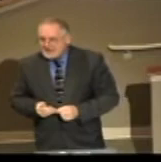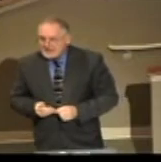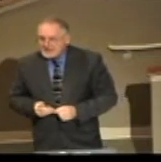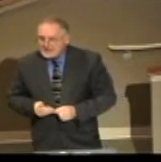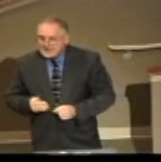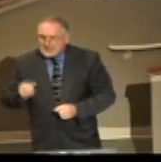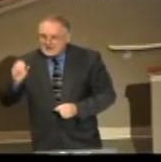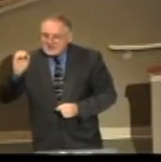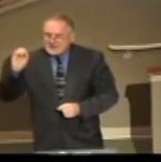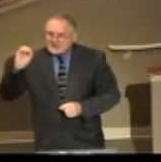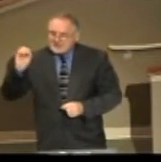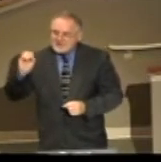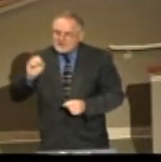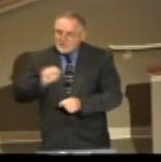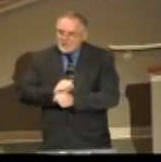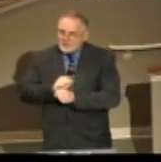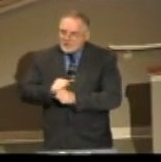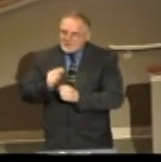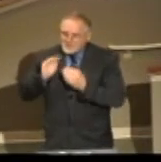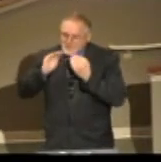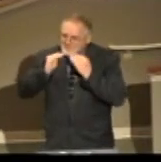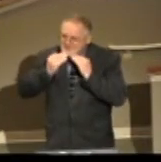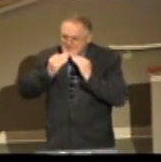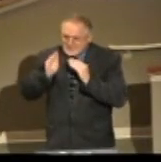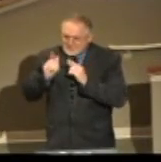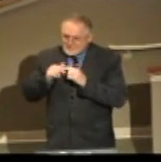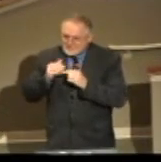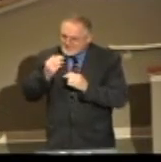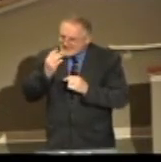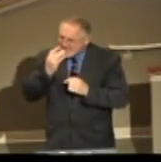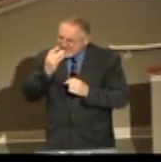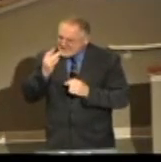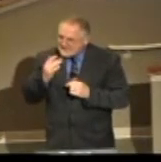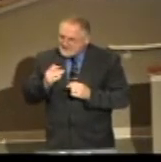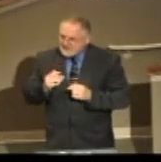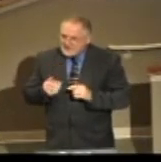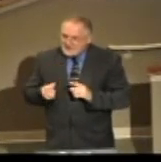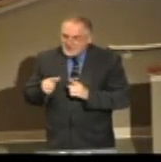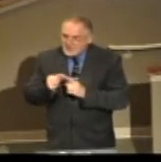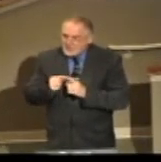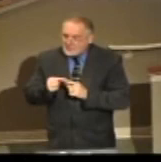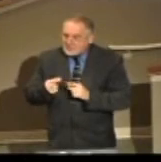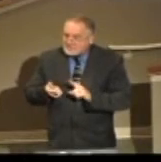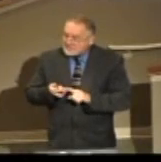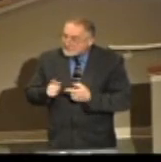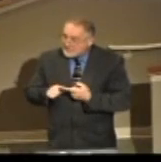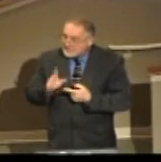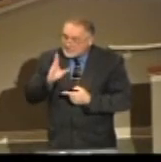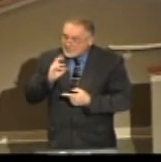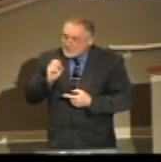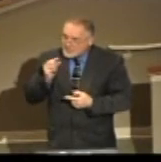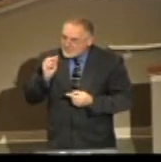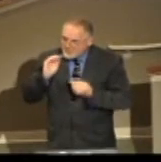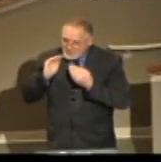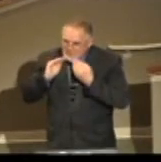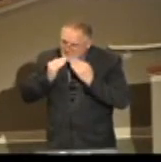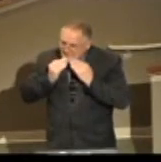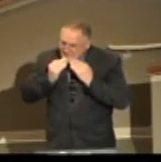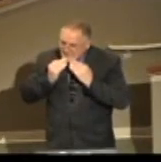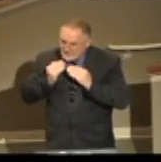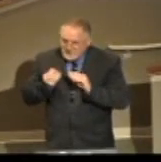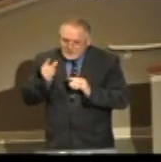His own words were bitter to his taste. The words of his friend were bitter to his taste. The words of his wife